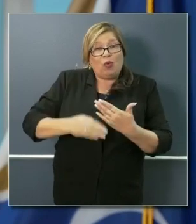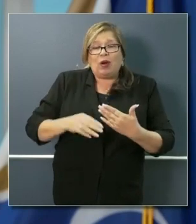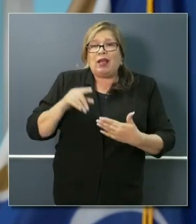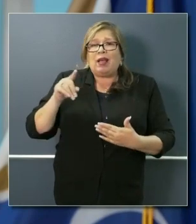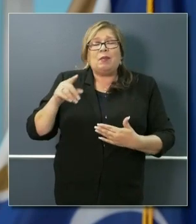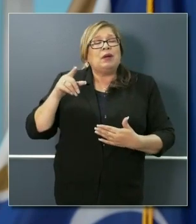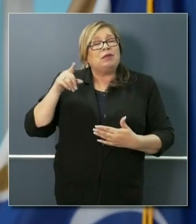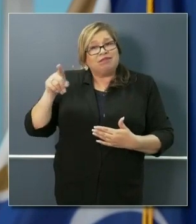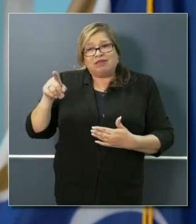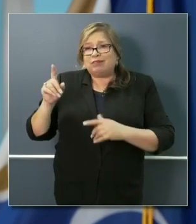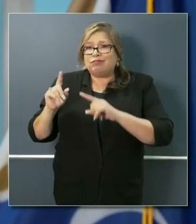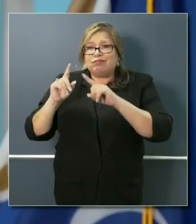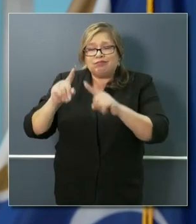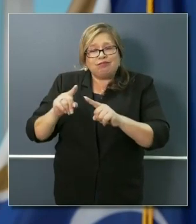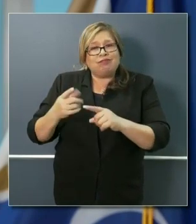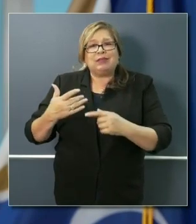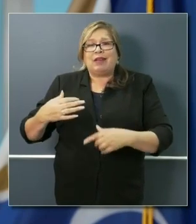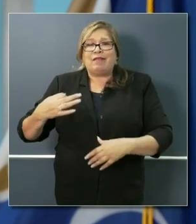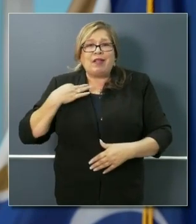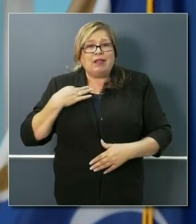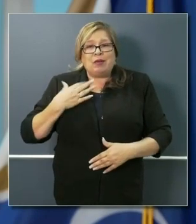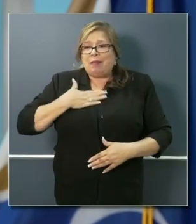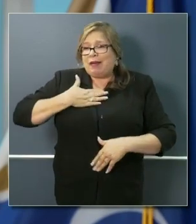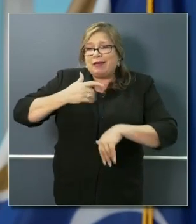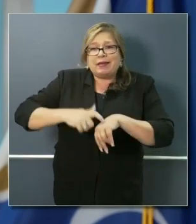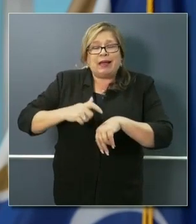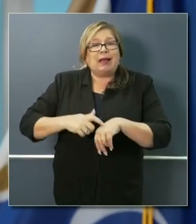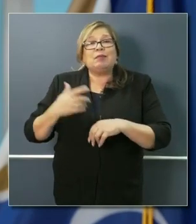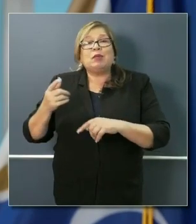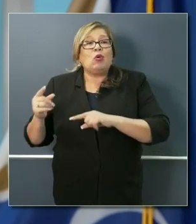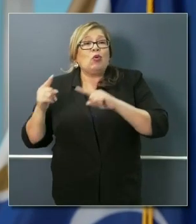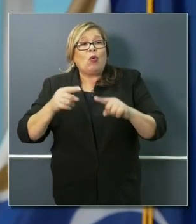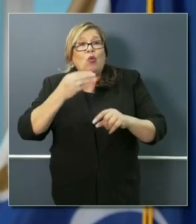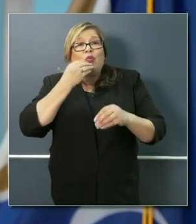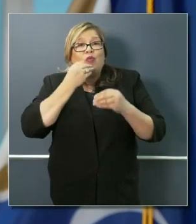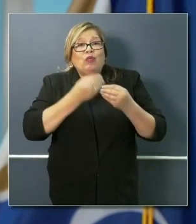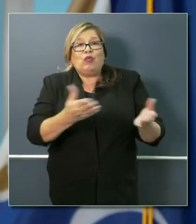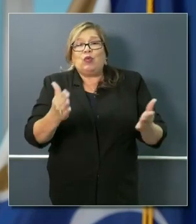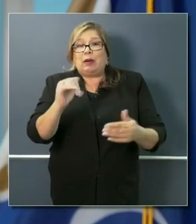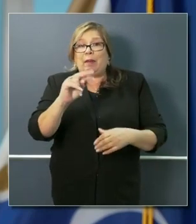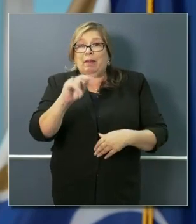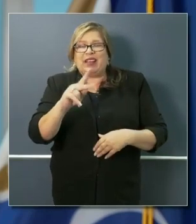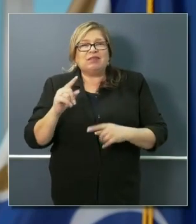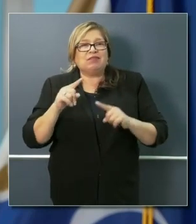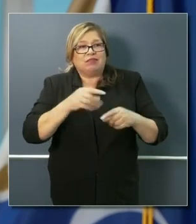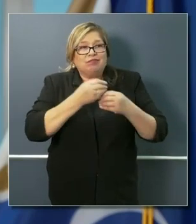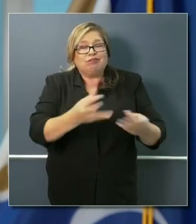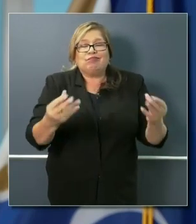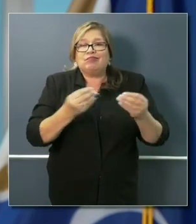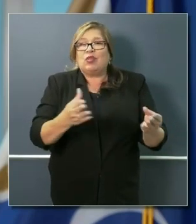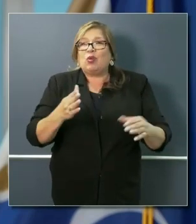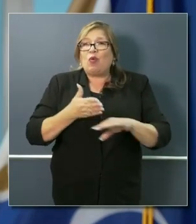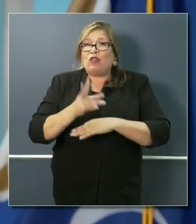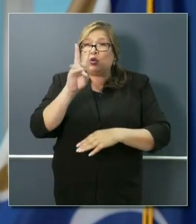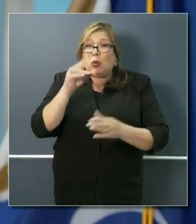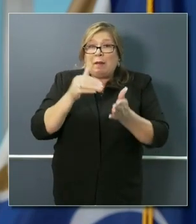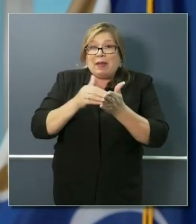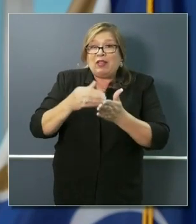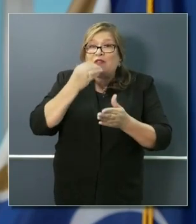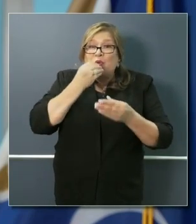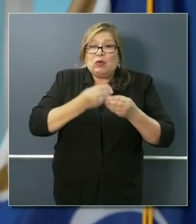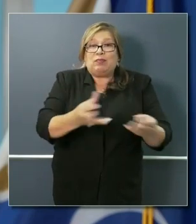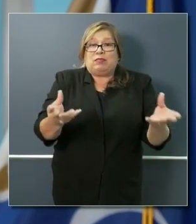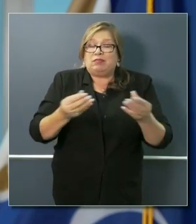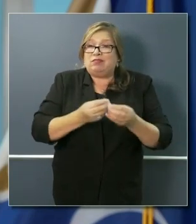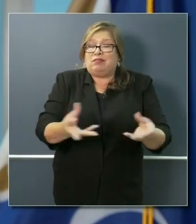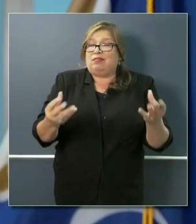to their site to contribute their time and energy at our food banks. Over 2 million meals have been delivered just in the last few weeks just at